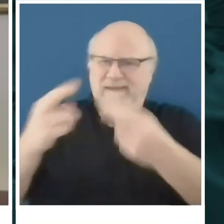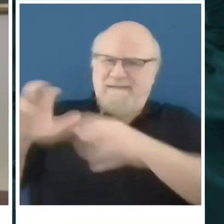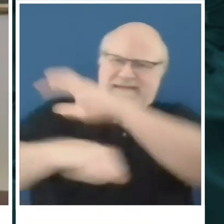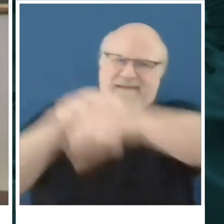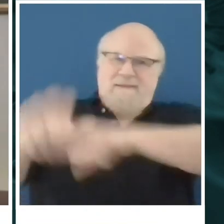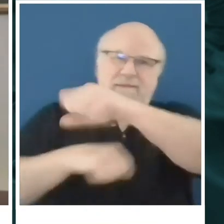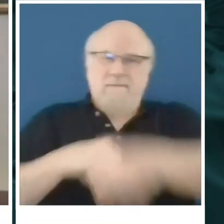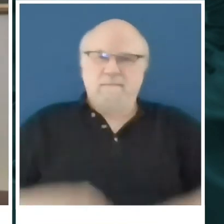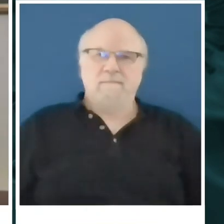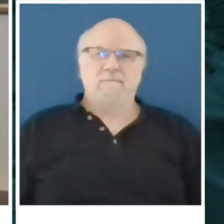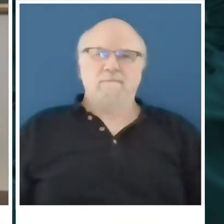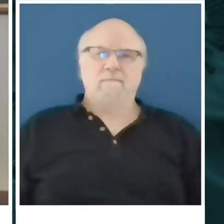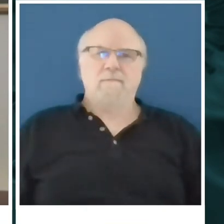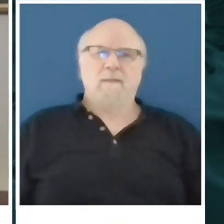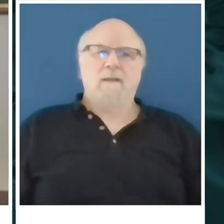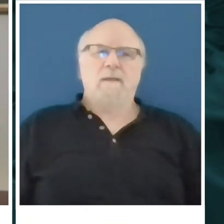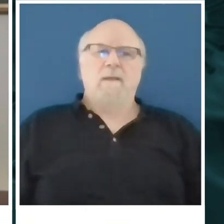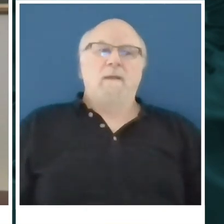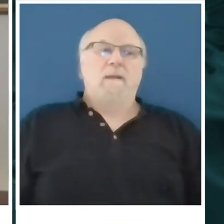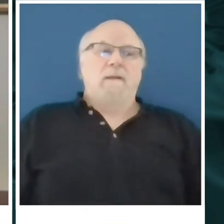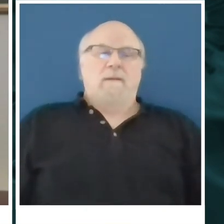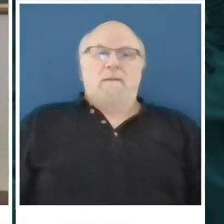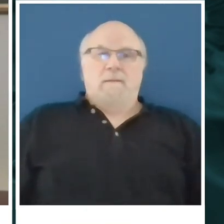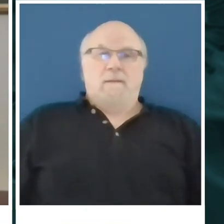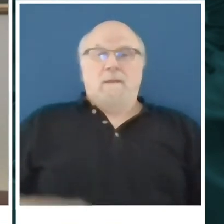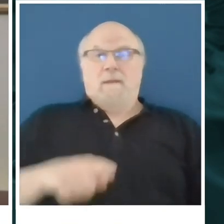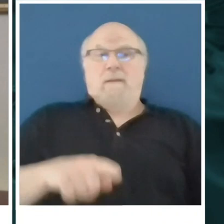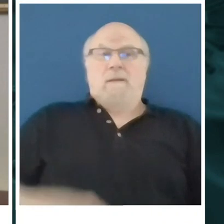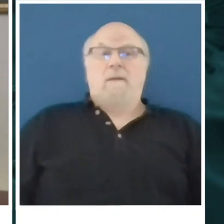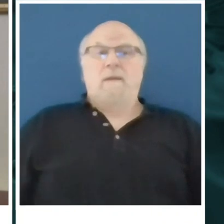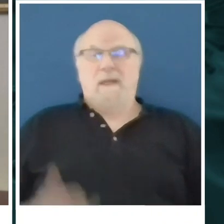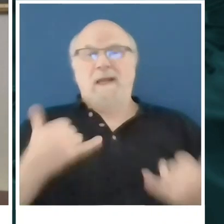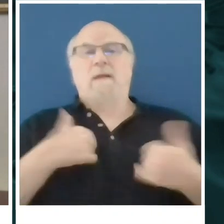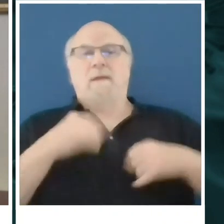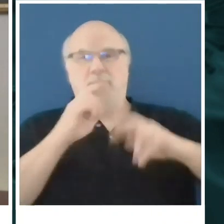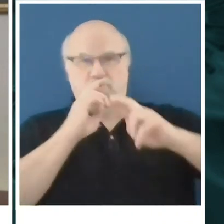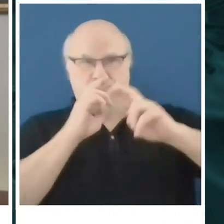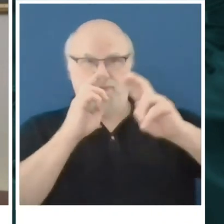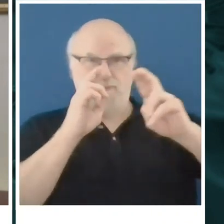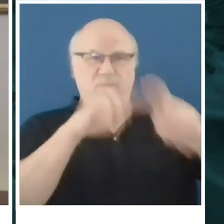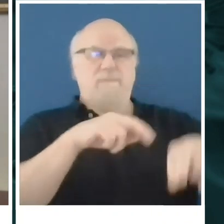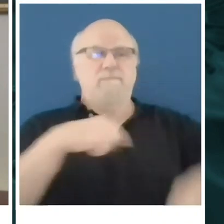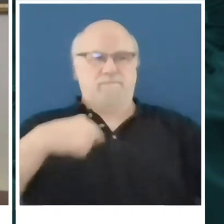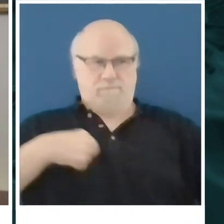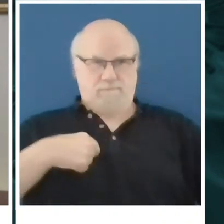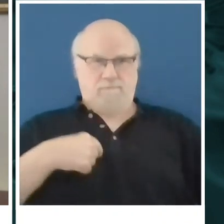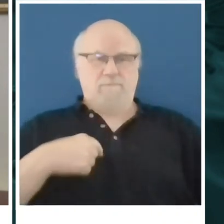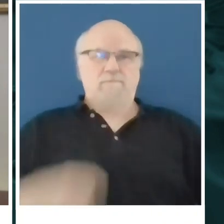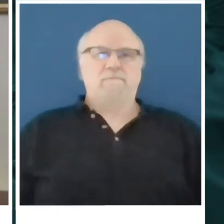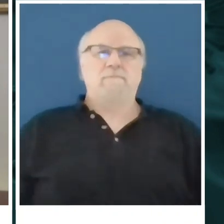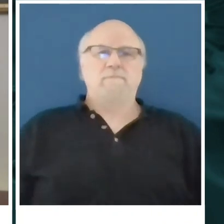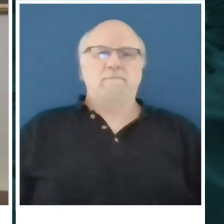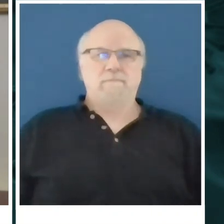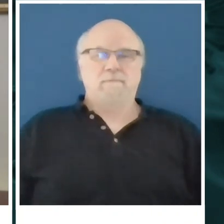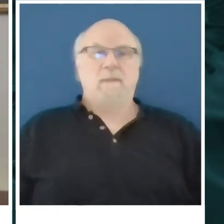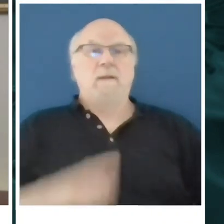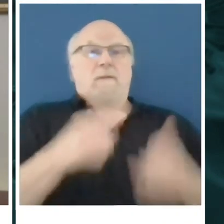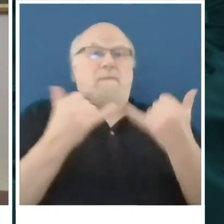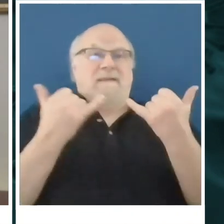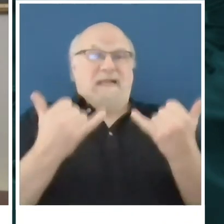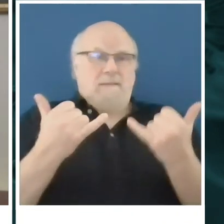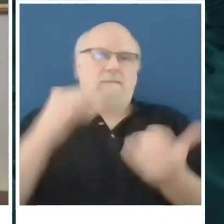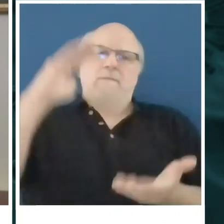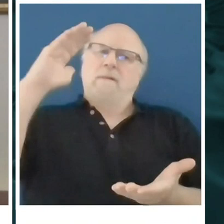So, Vic, I'll answer first. Yeah, thanks, Mayor. I'll answer first. So we still are at, like, you know, less than 1% of our